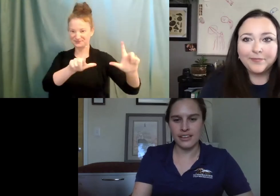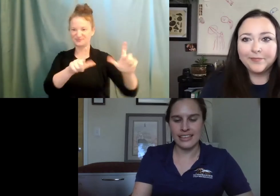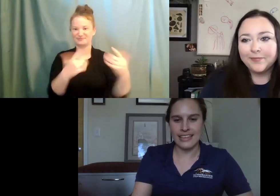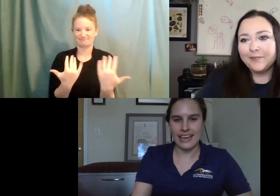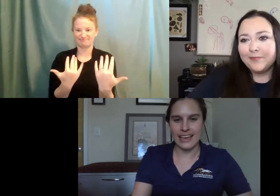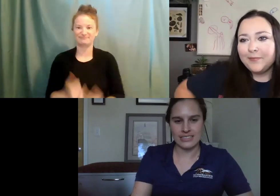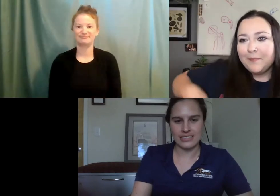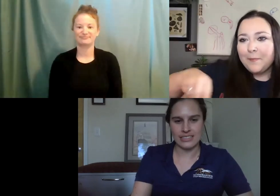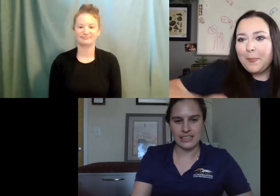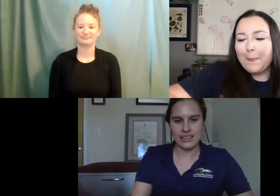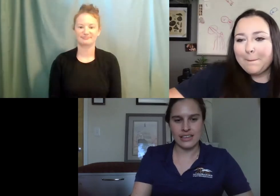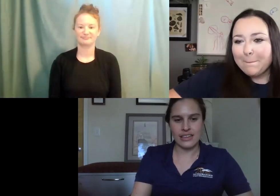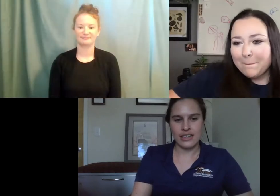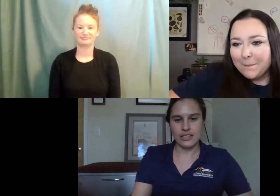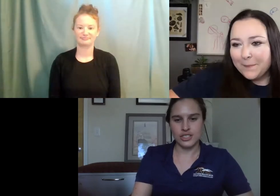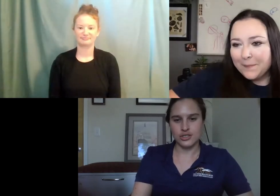Yes.